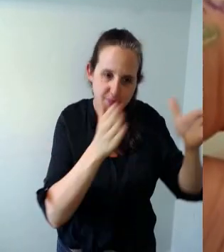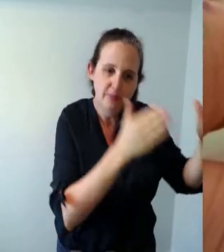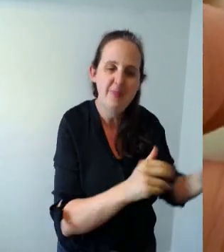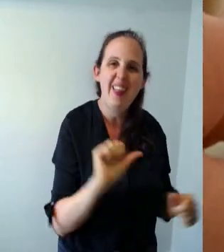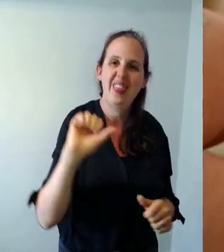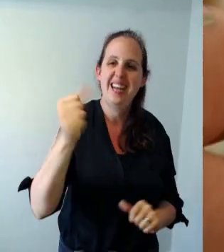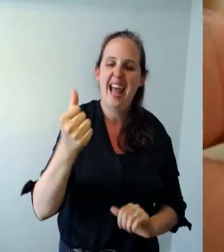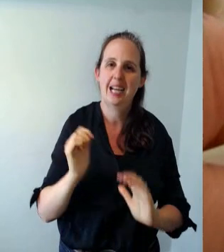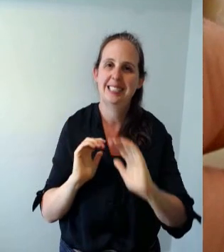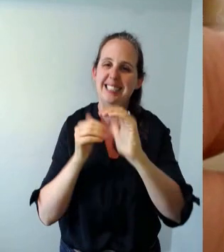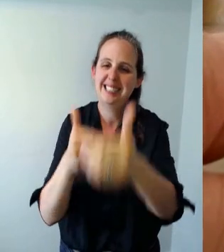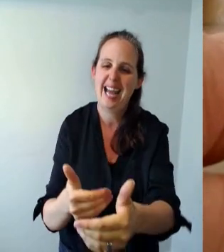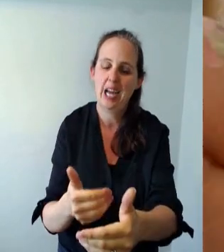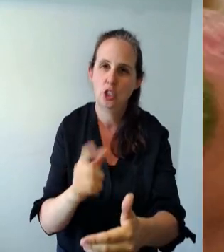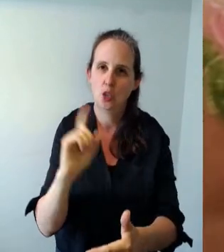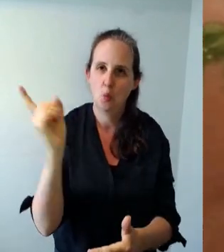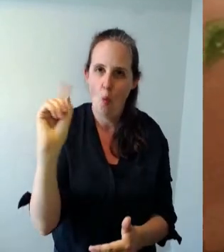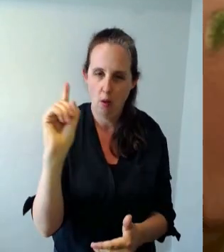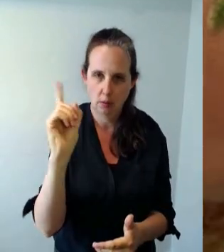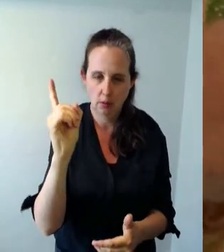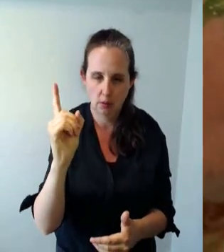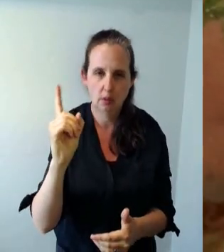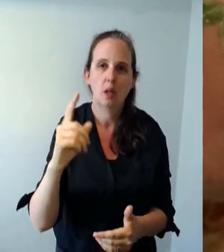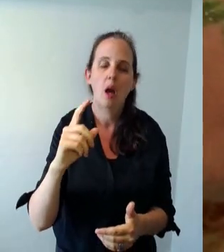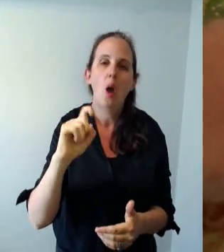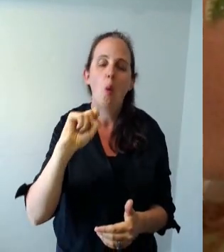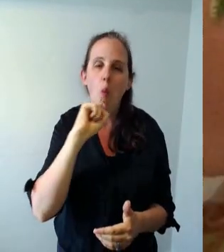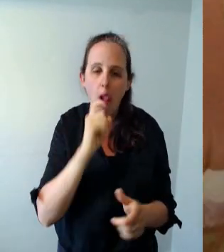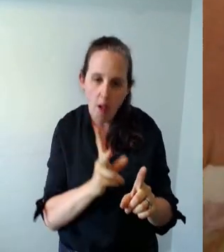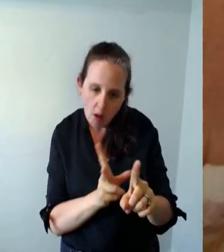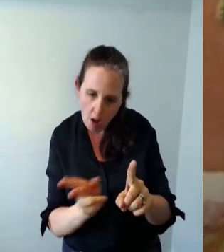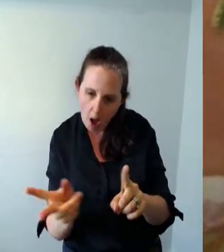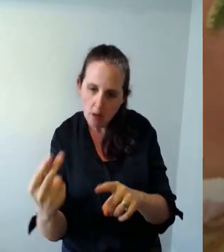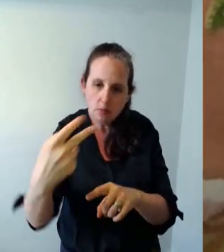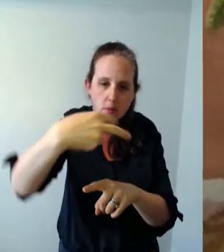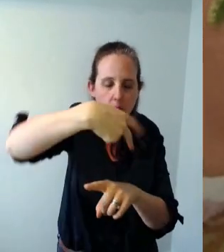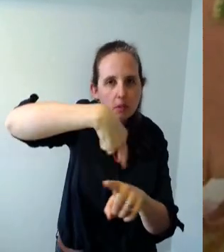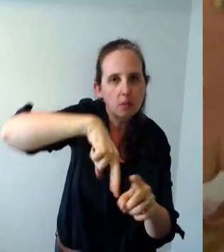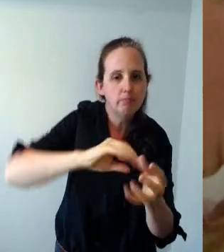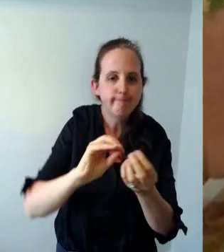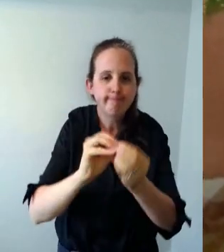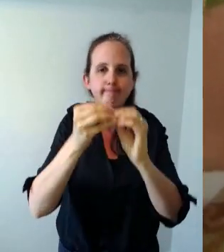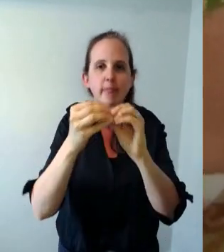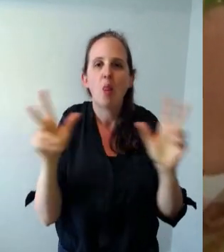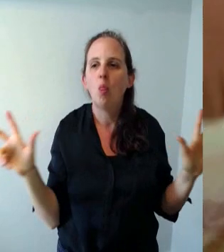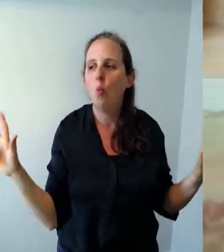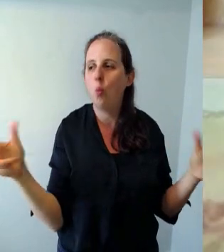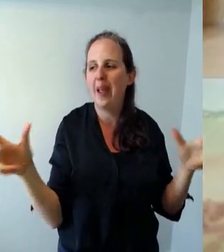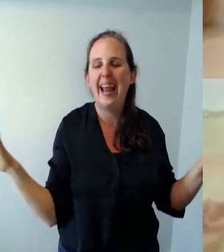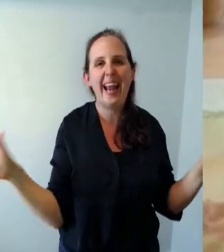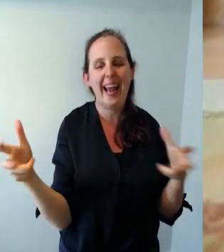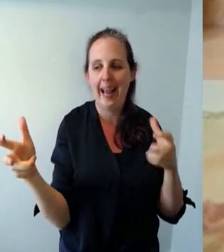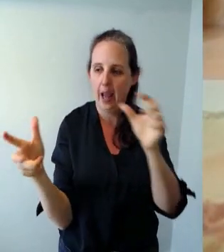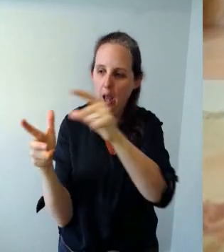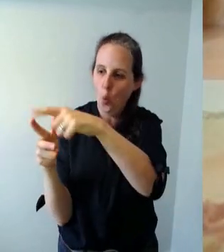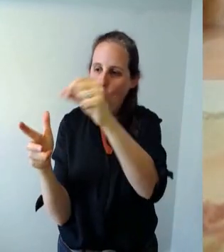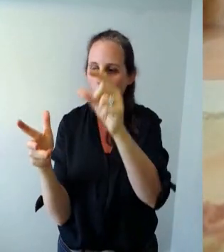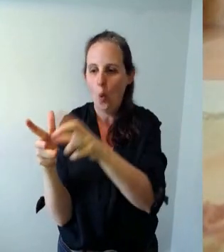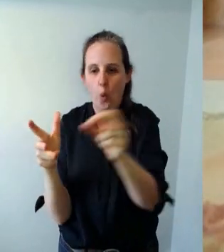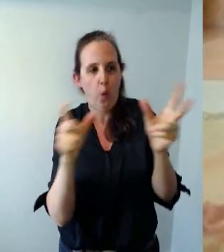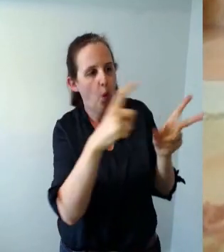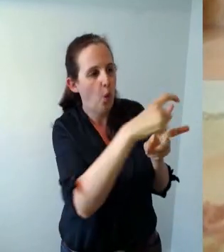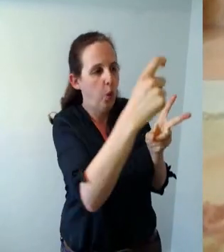do is to cut out your shape and this these are going to form the dragonfly